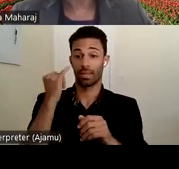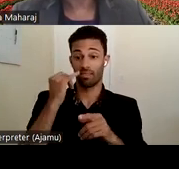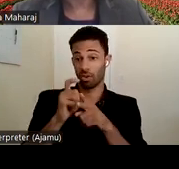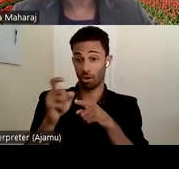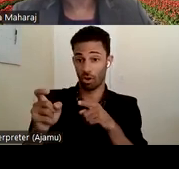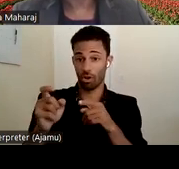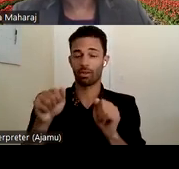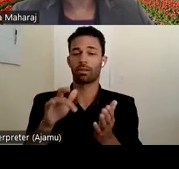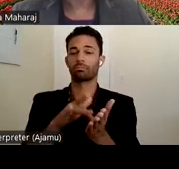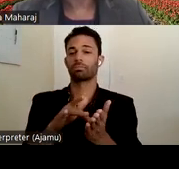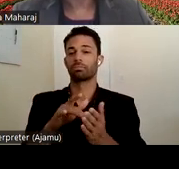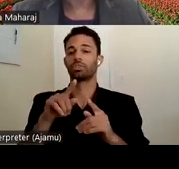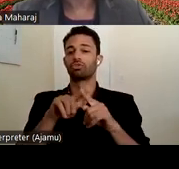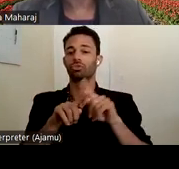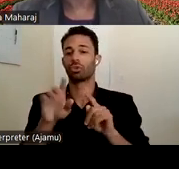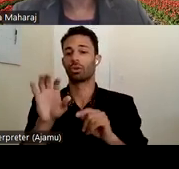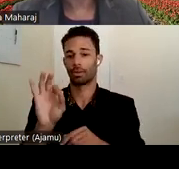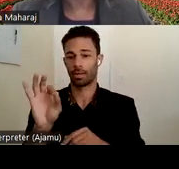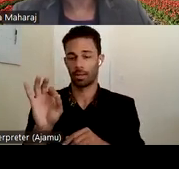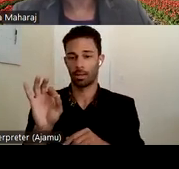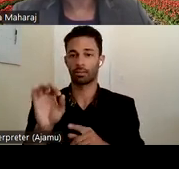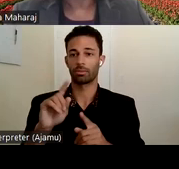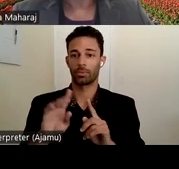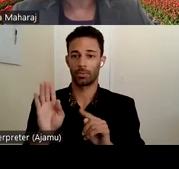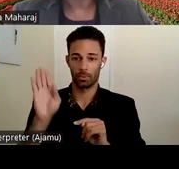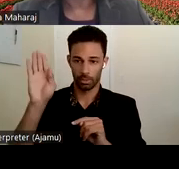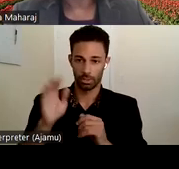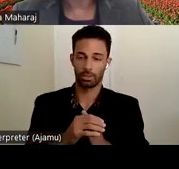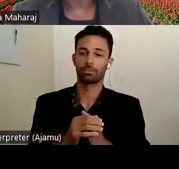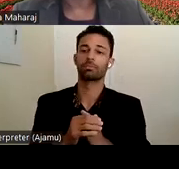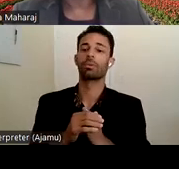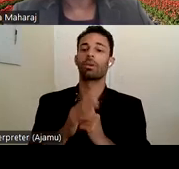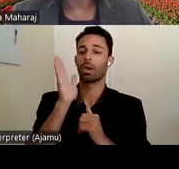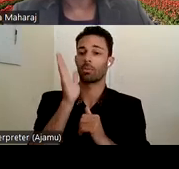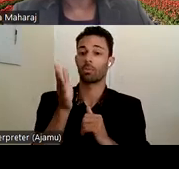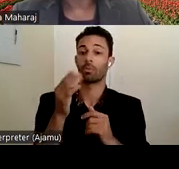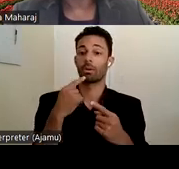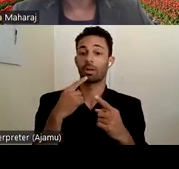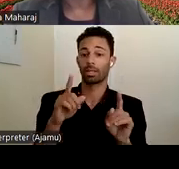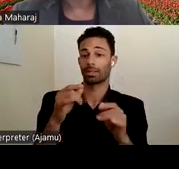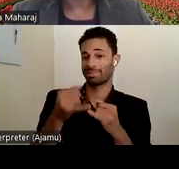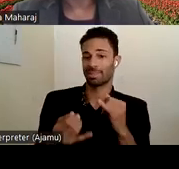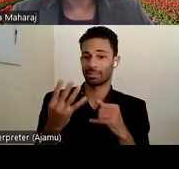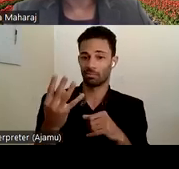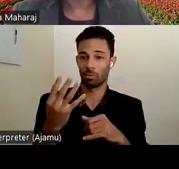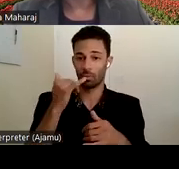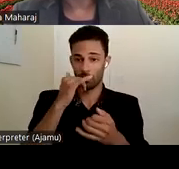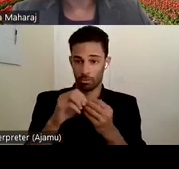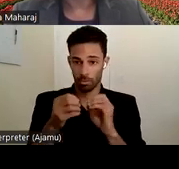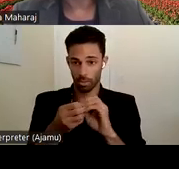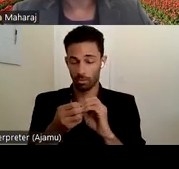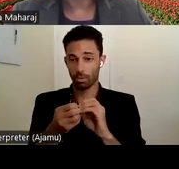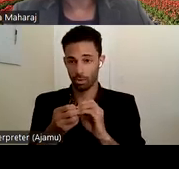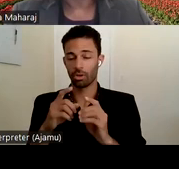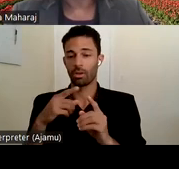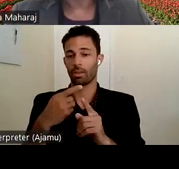nine on the dial pad to raise your hand. And we will announce the last four digits of your phone number and unmute your line.